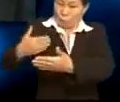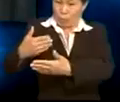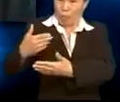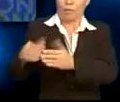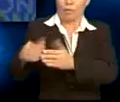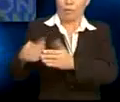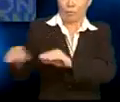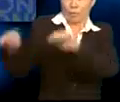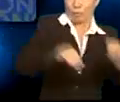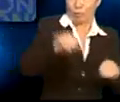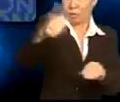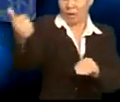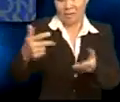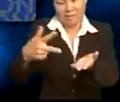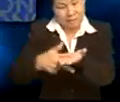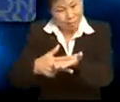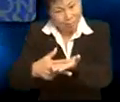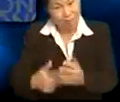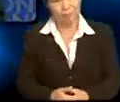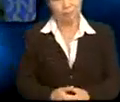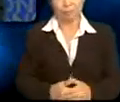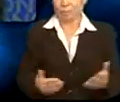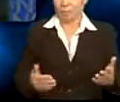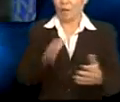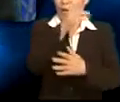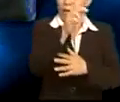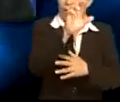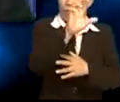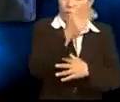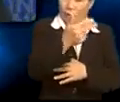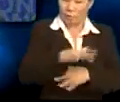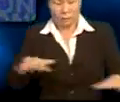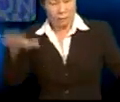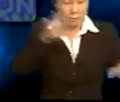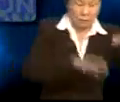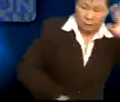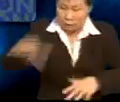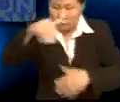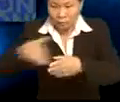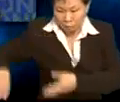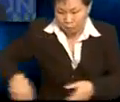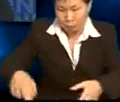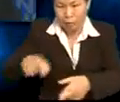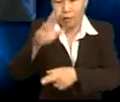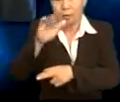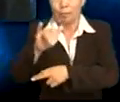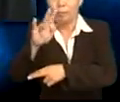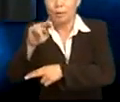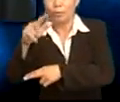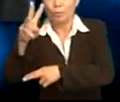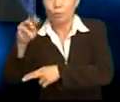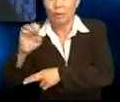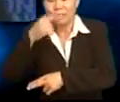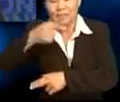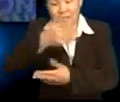we move on to the next segment. Well, while Farhan was going berserk in the river, Mingwe said something